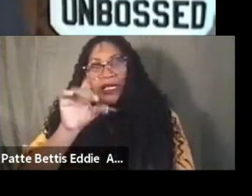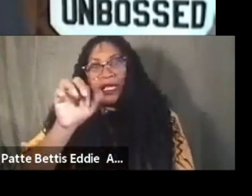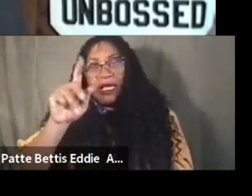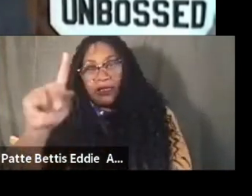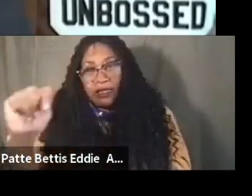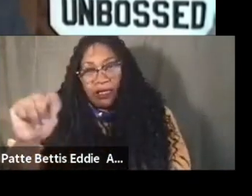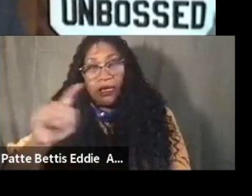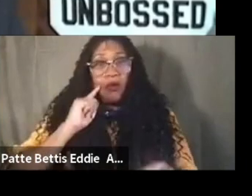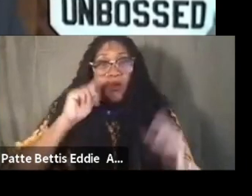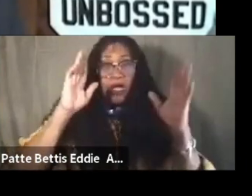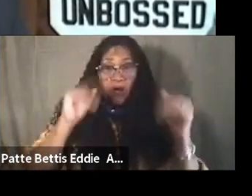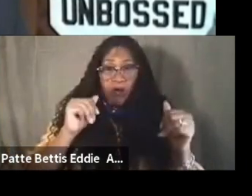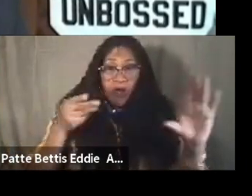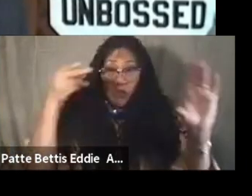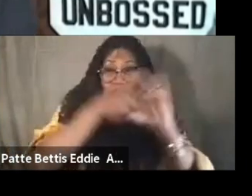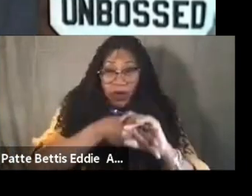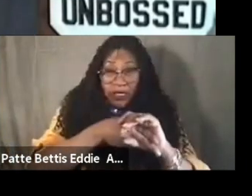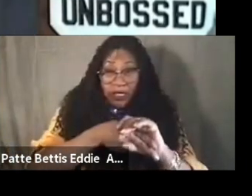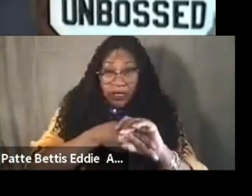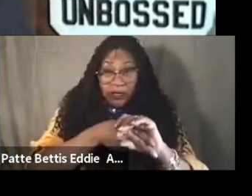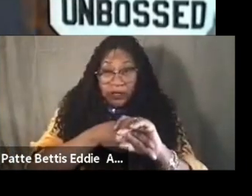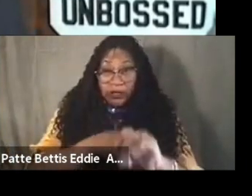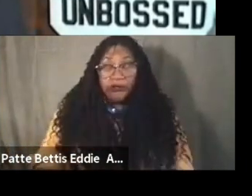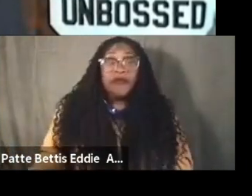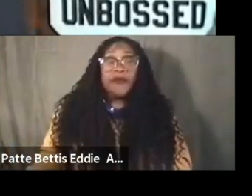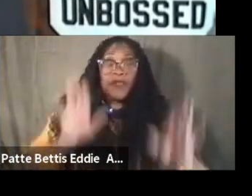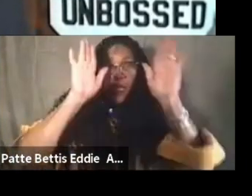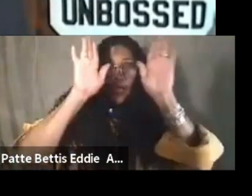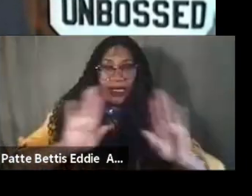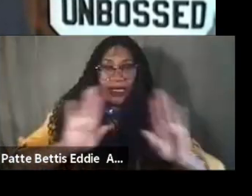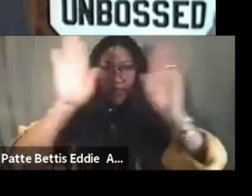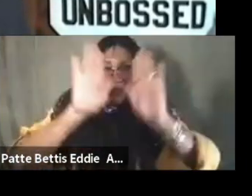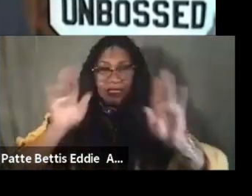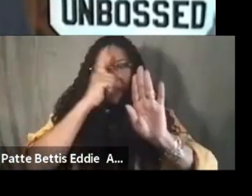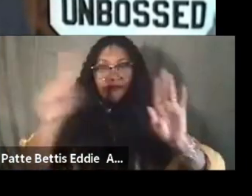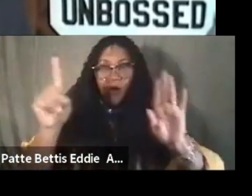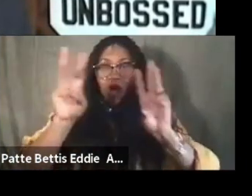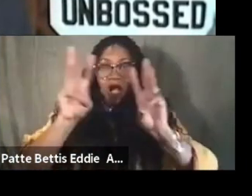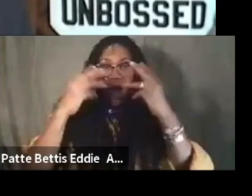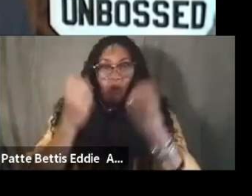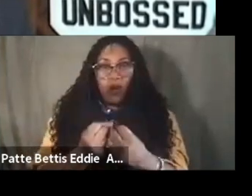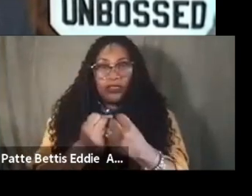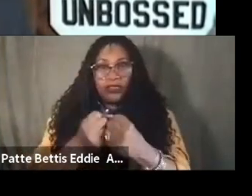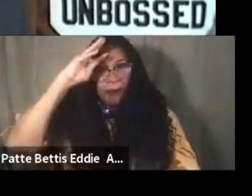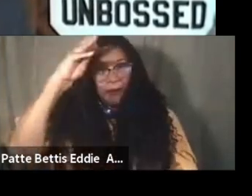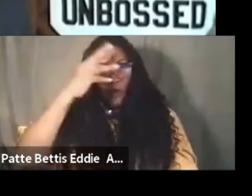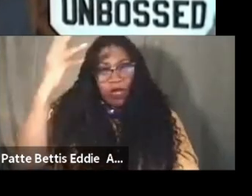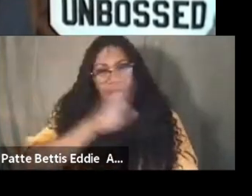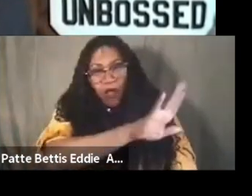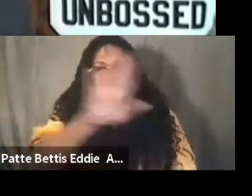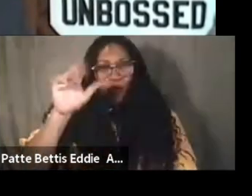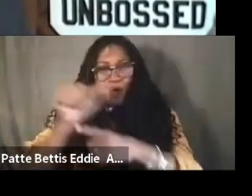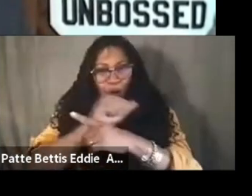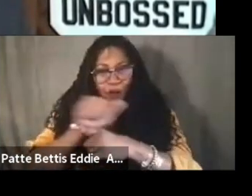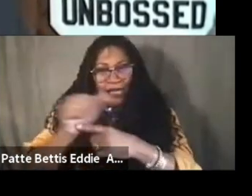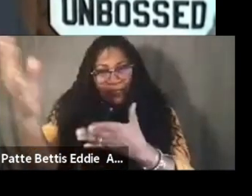will join us on sunday the 13th at 2 30 pm for our workshop build your practice of collective care so keijo